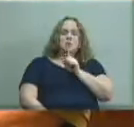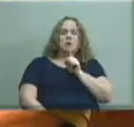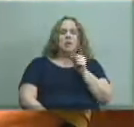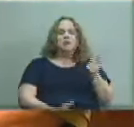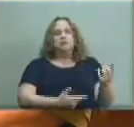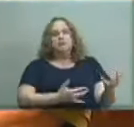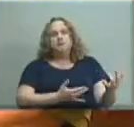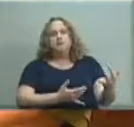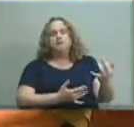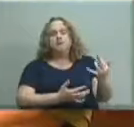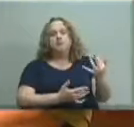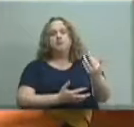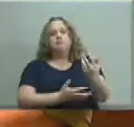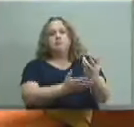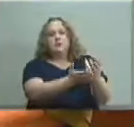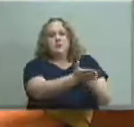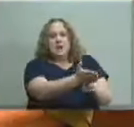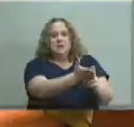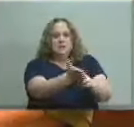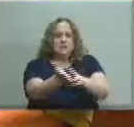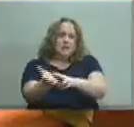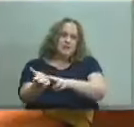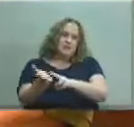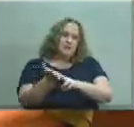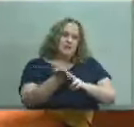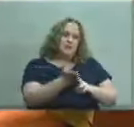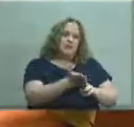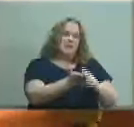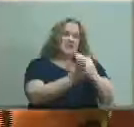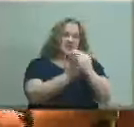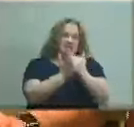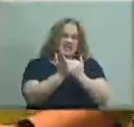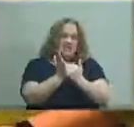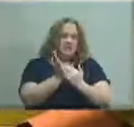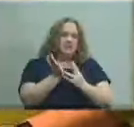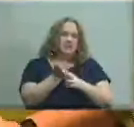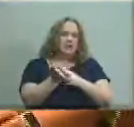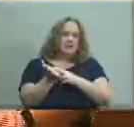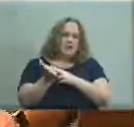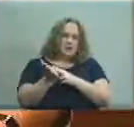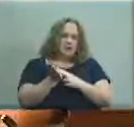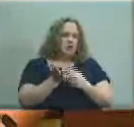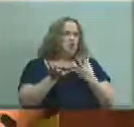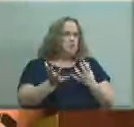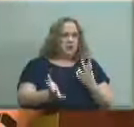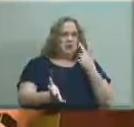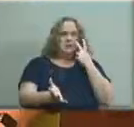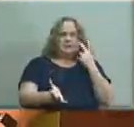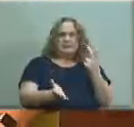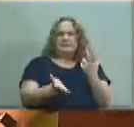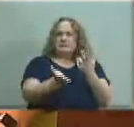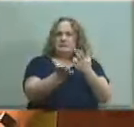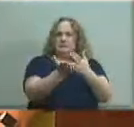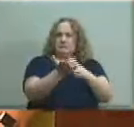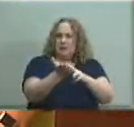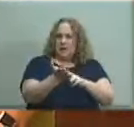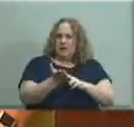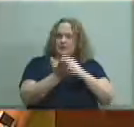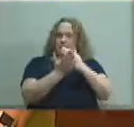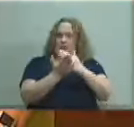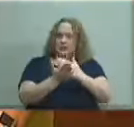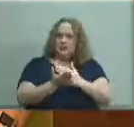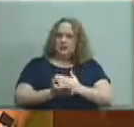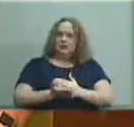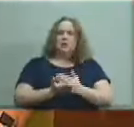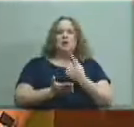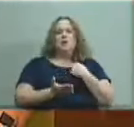gathering signatures for a petition I think the petition's been presented to you we were only able to